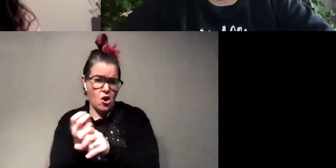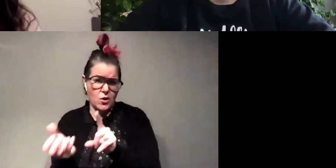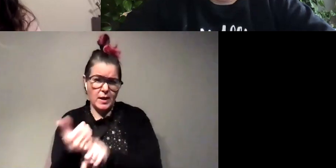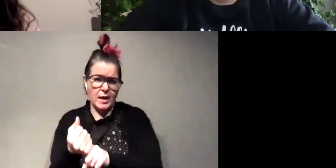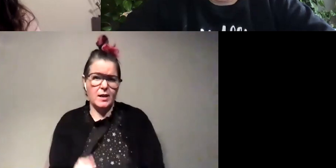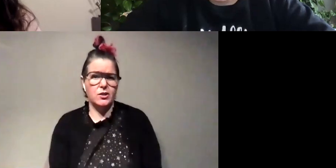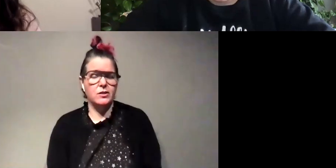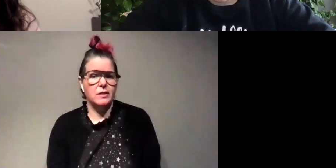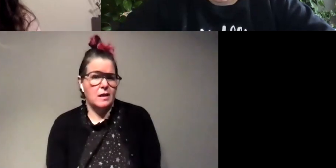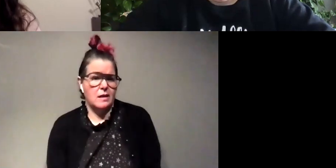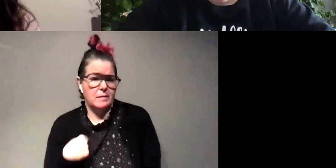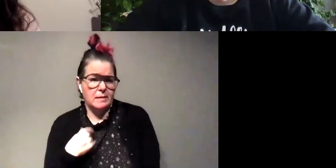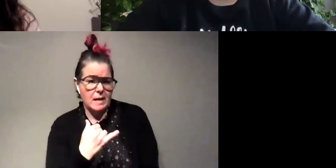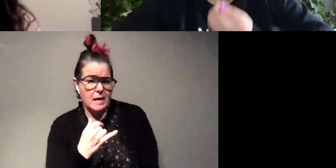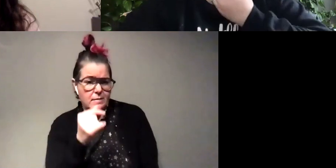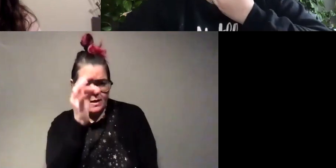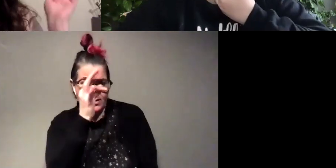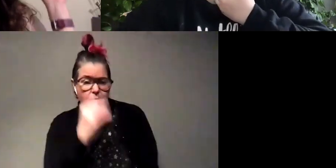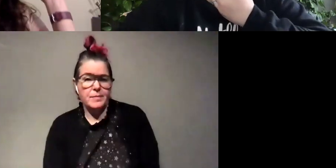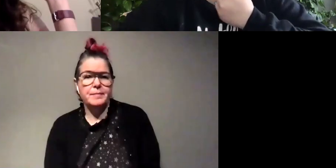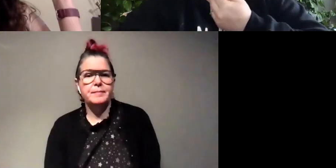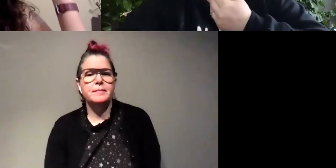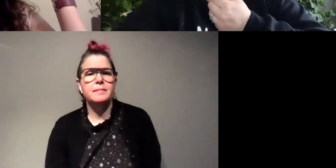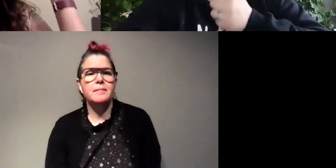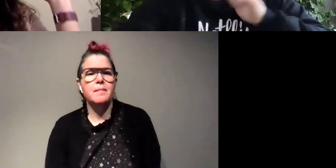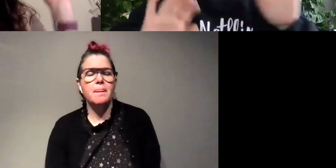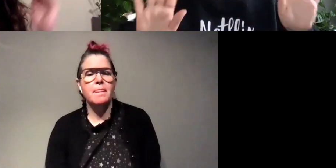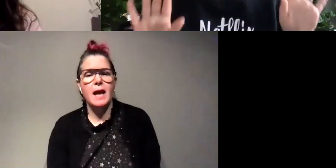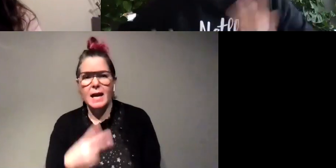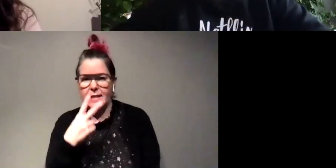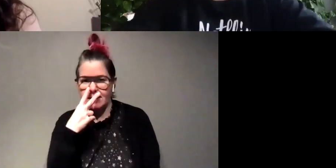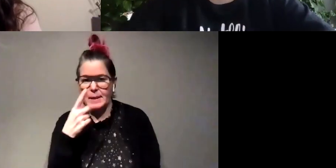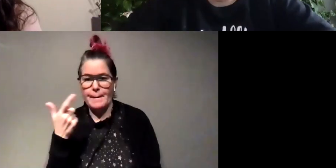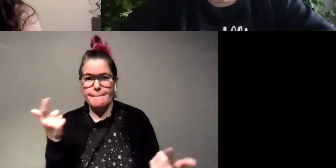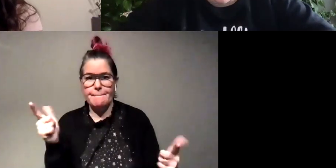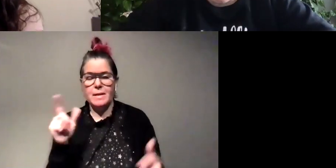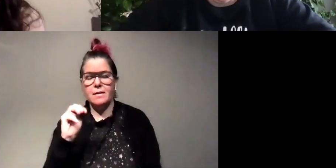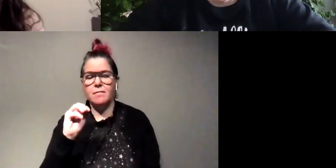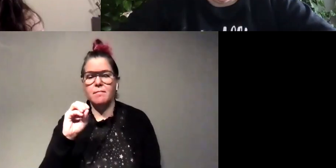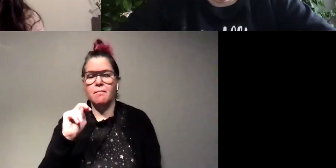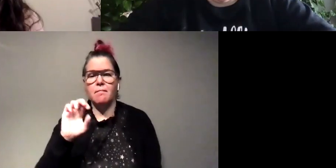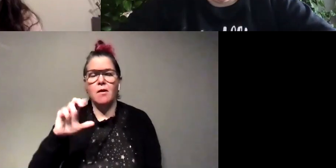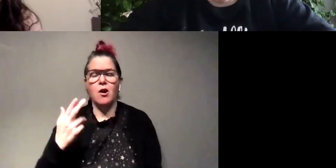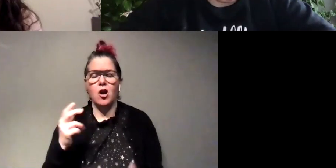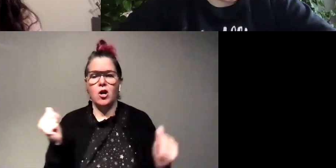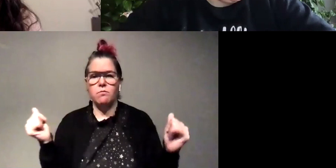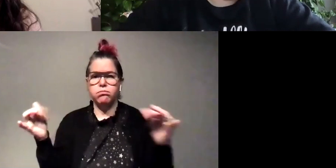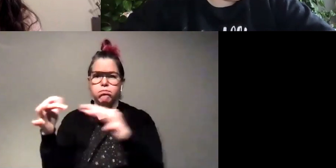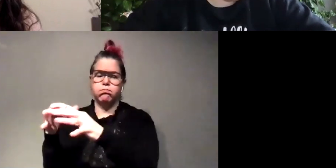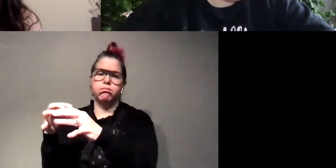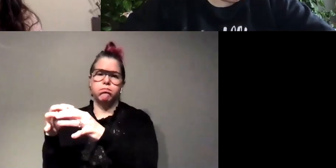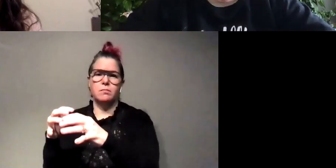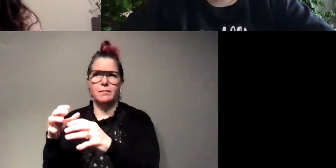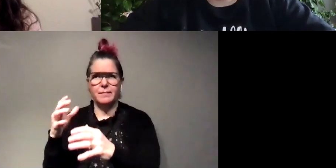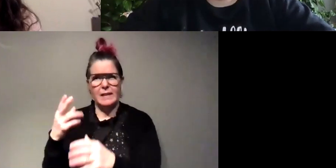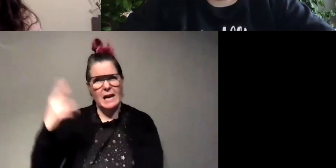know either um when i see those big aggregations of the monarchs i feel like they're pretty high up